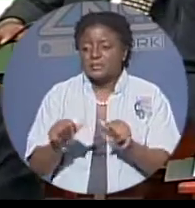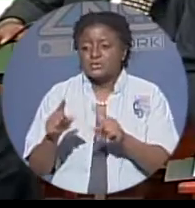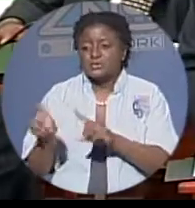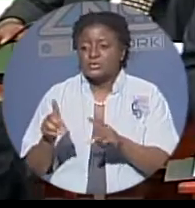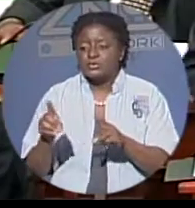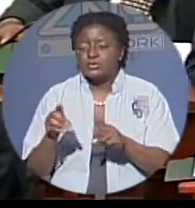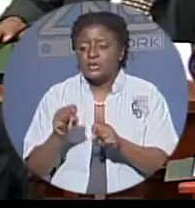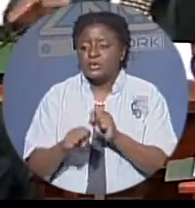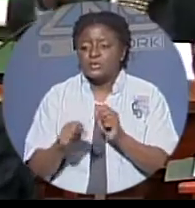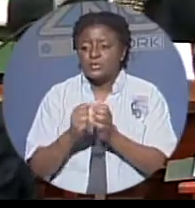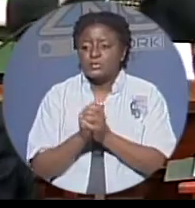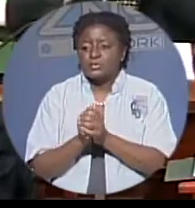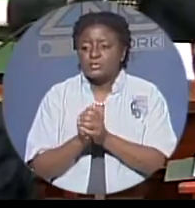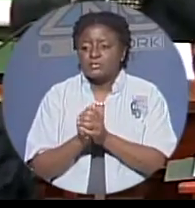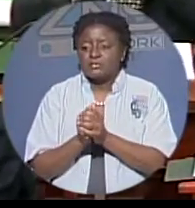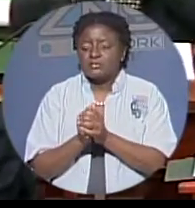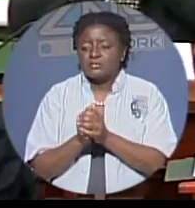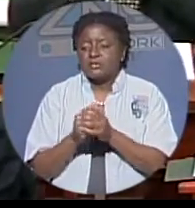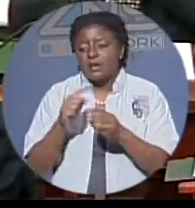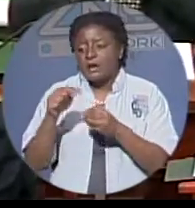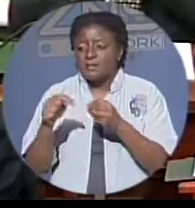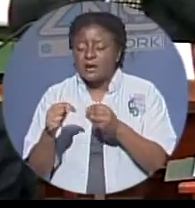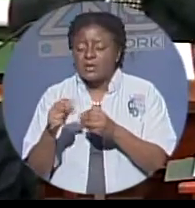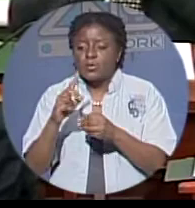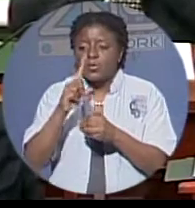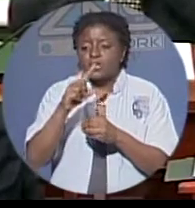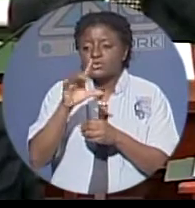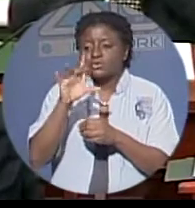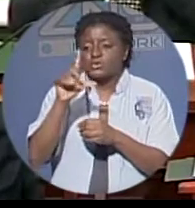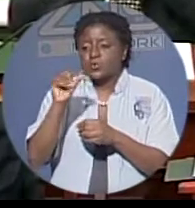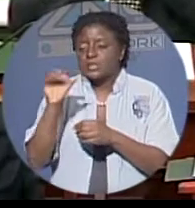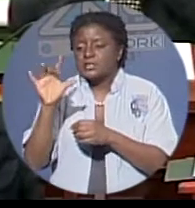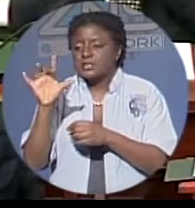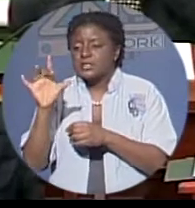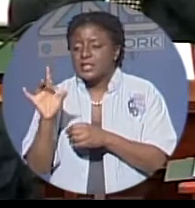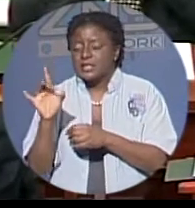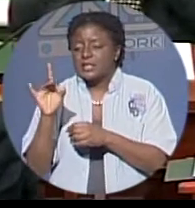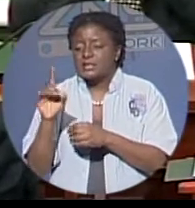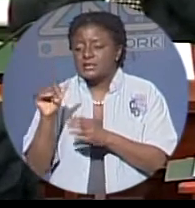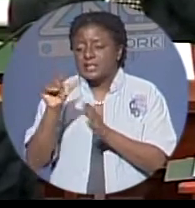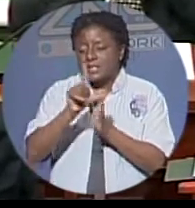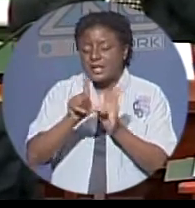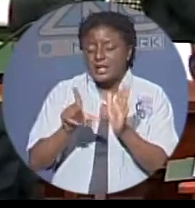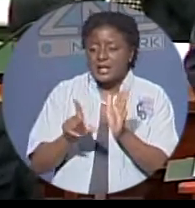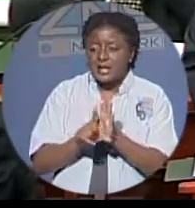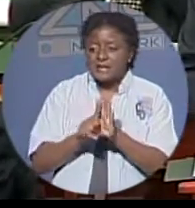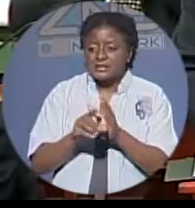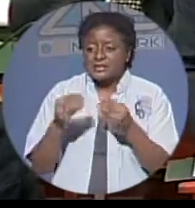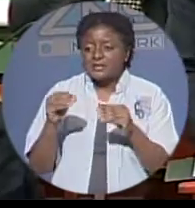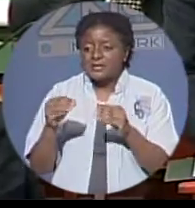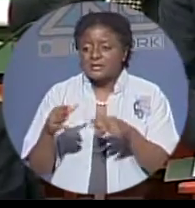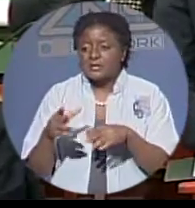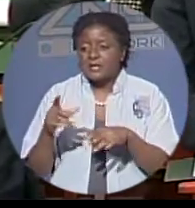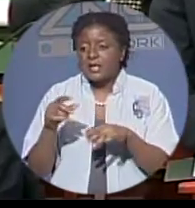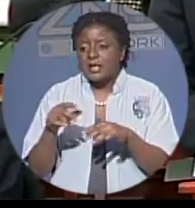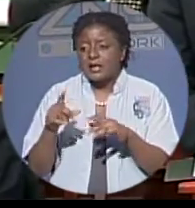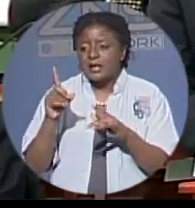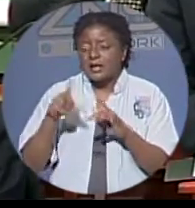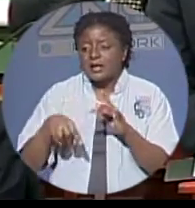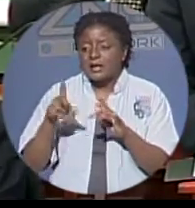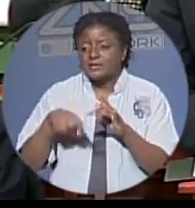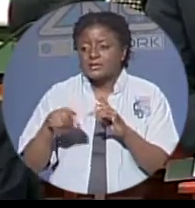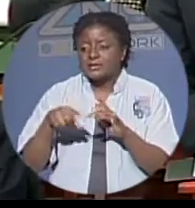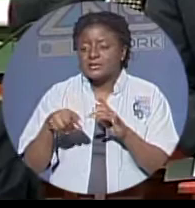128 license vendors have been absent from their stores for a period exceeding